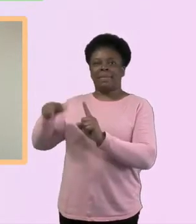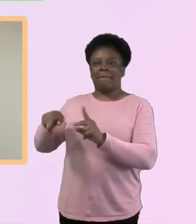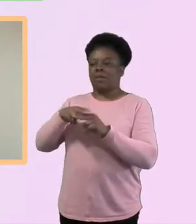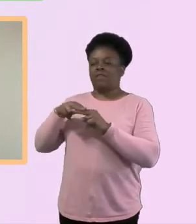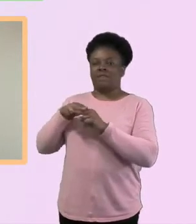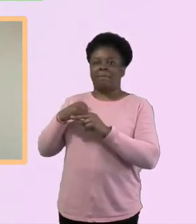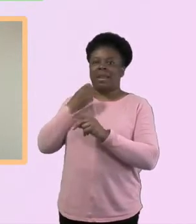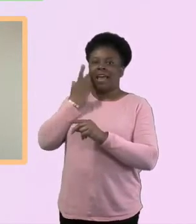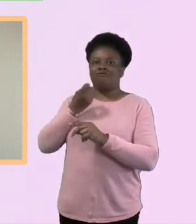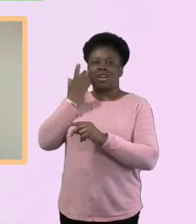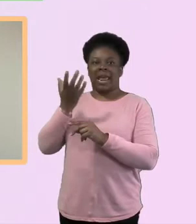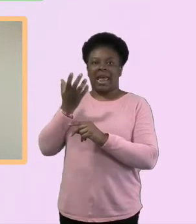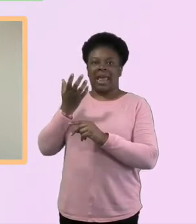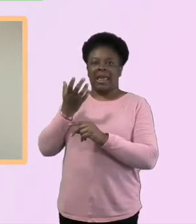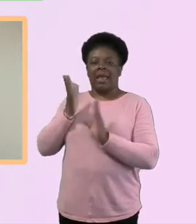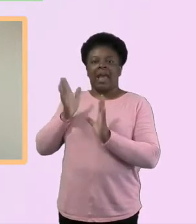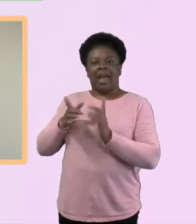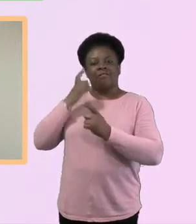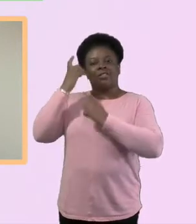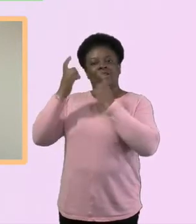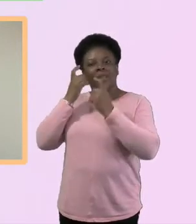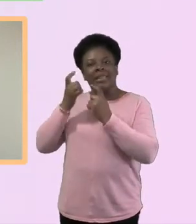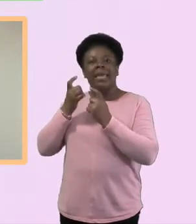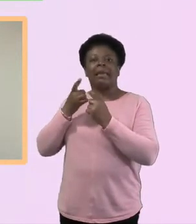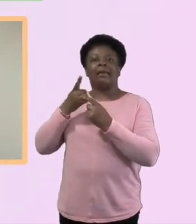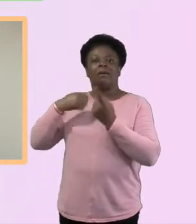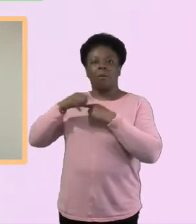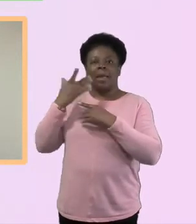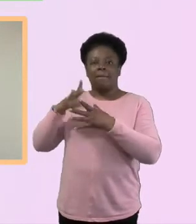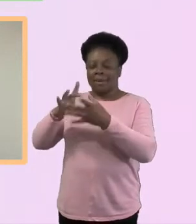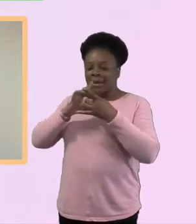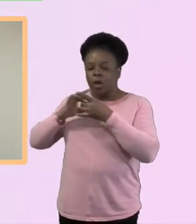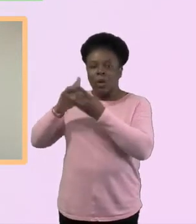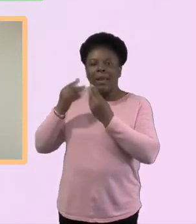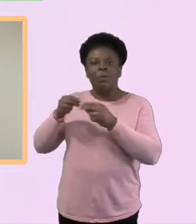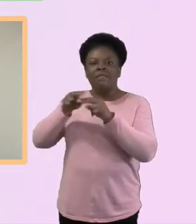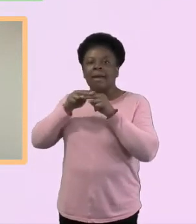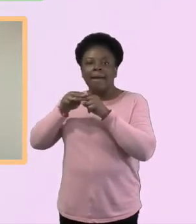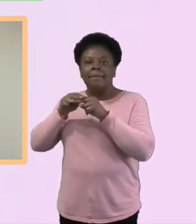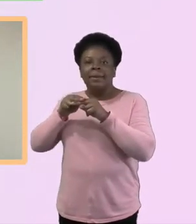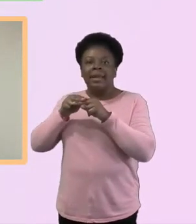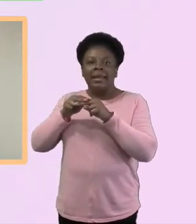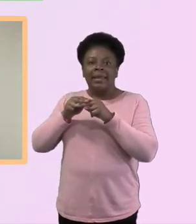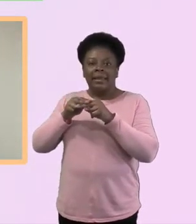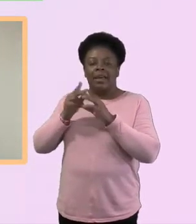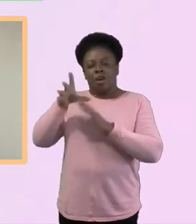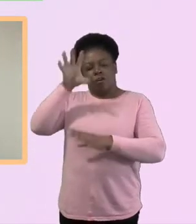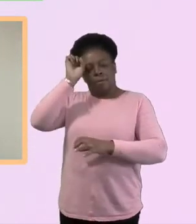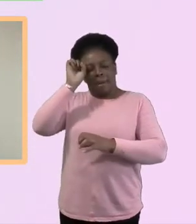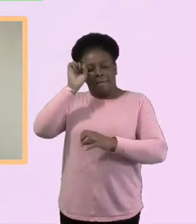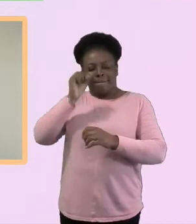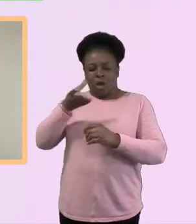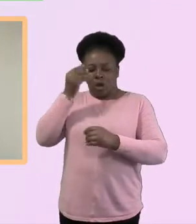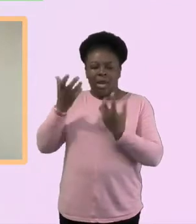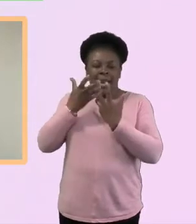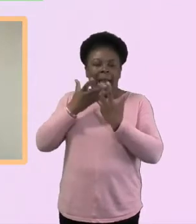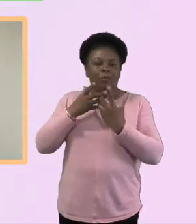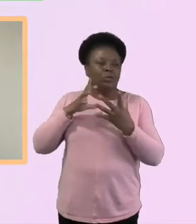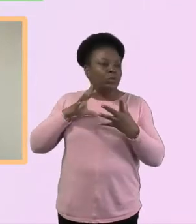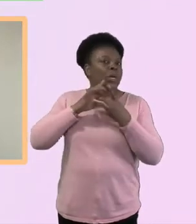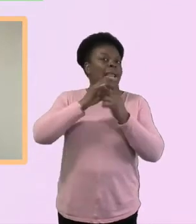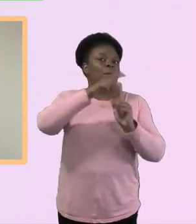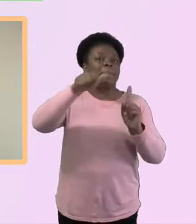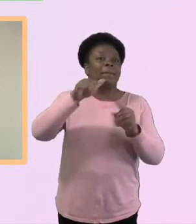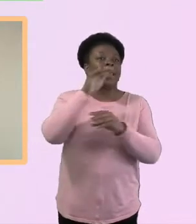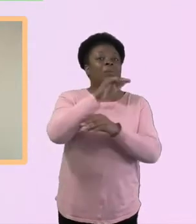them as we share deeply with one another. And I think, um, let's hope, let's pray, let's commit that to God, that it is not just